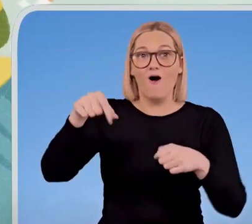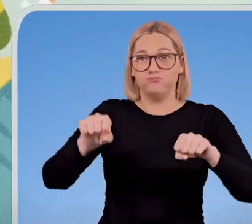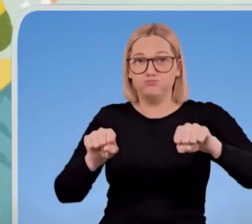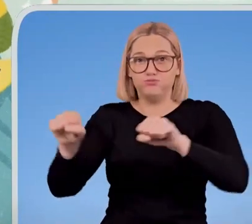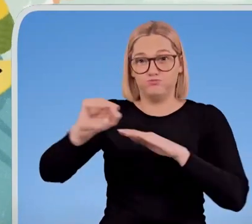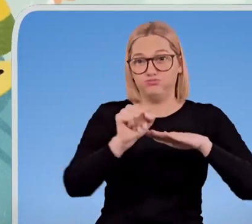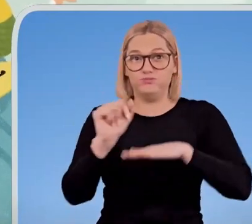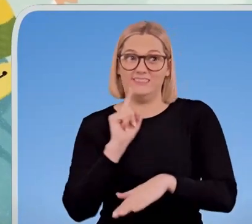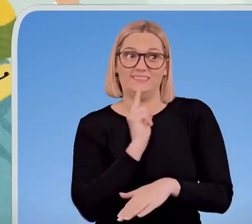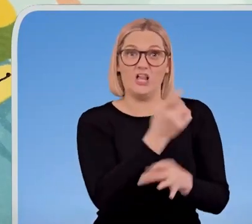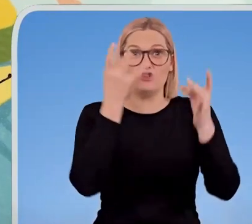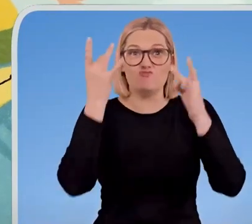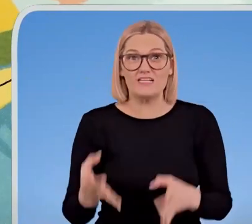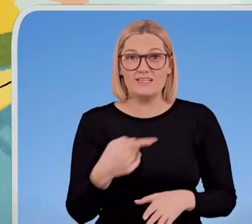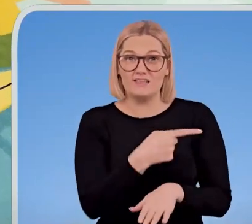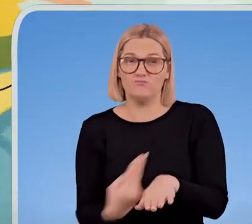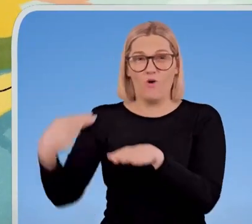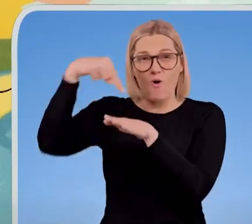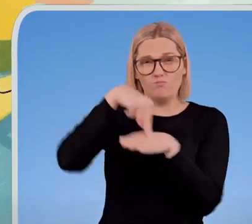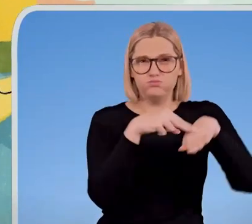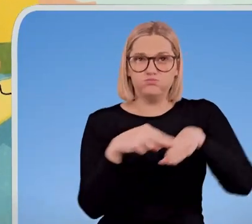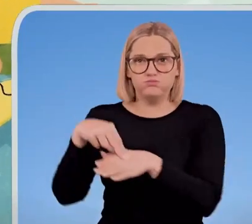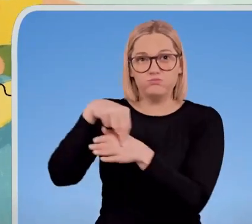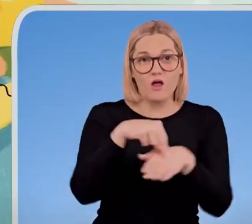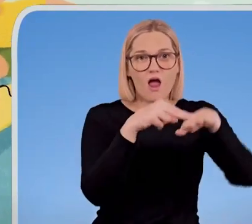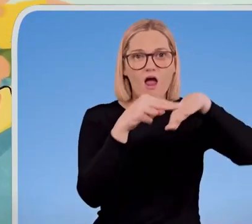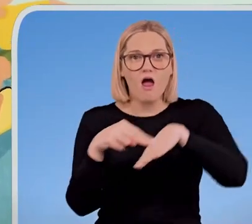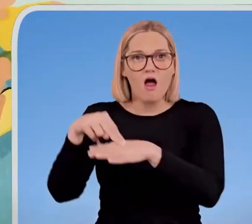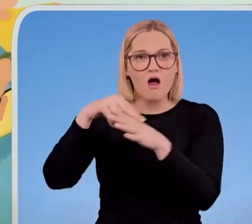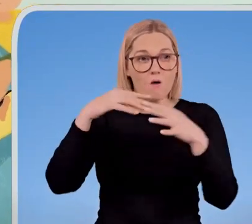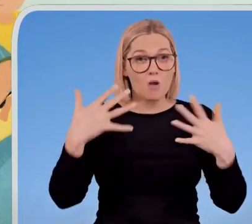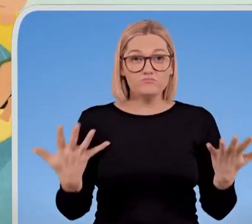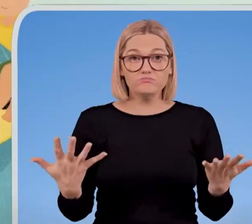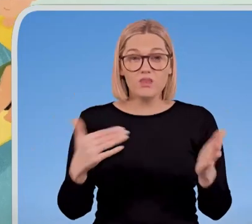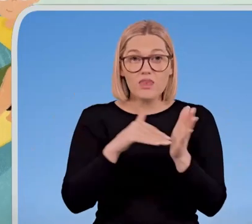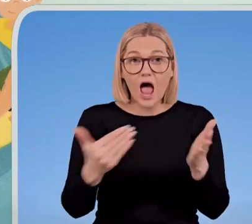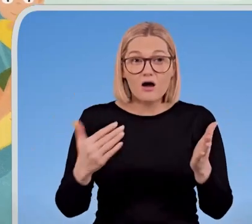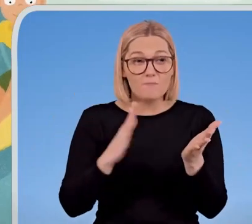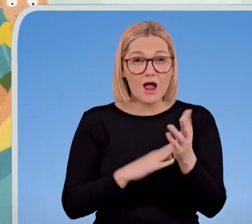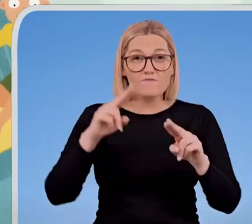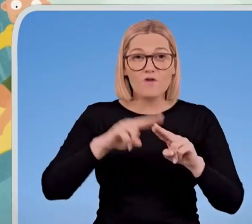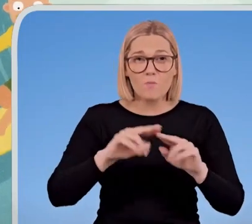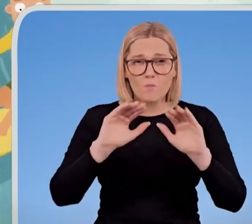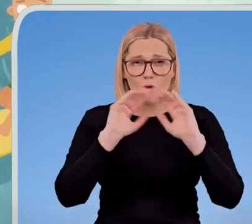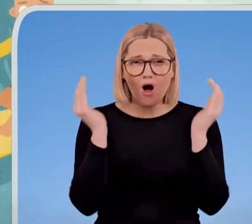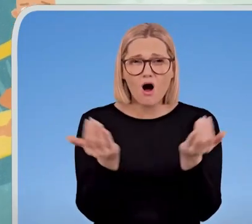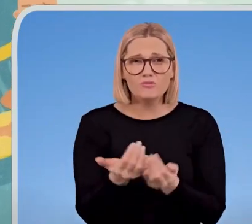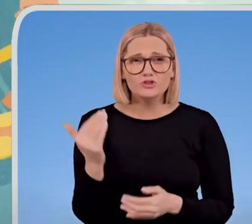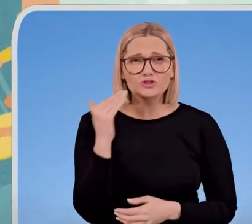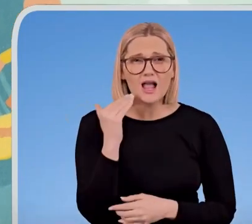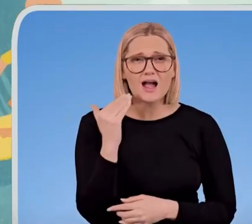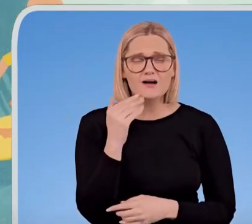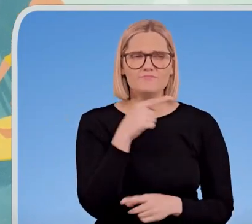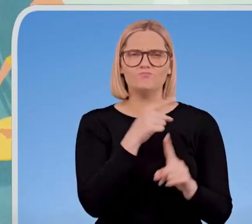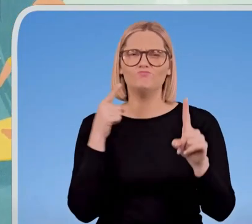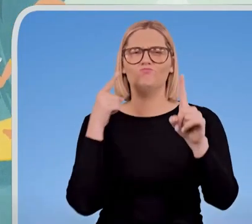Wave after wave after wave. Now Matt is a world champion again, and he's planning to win gold for Australia at the